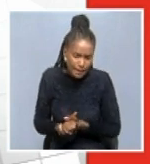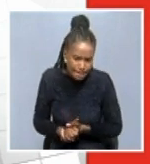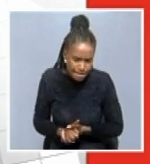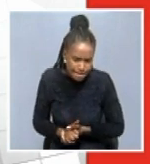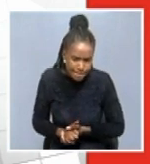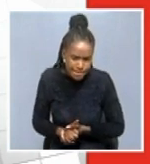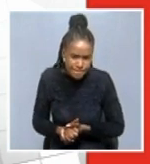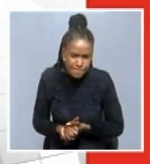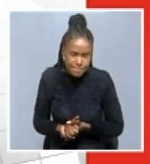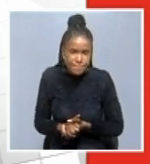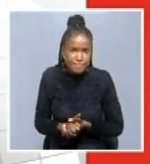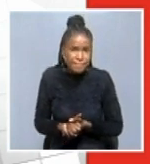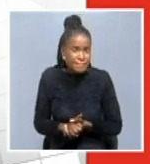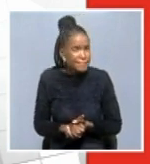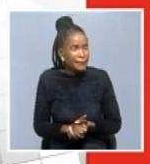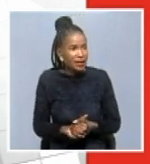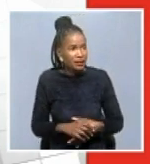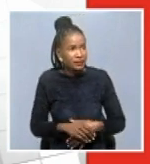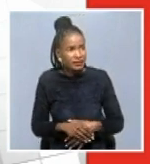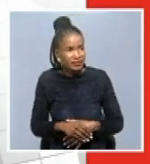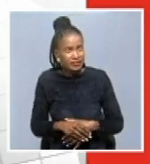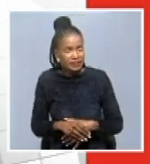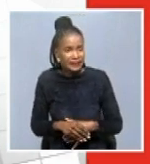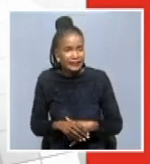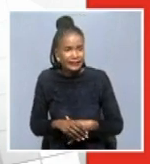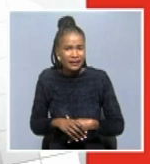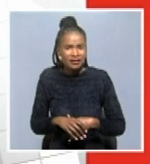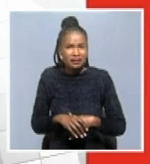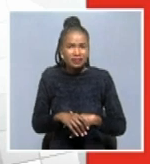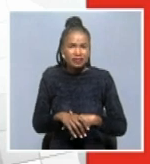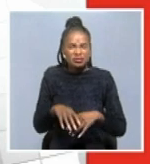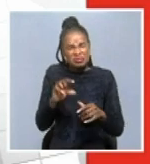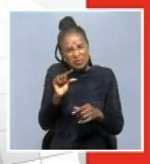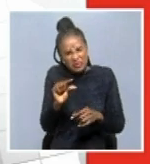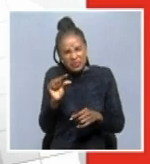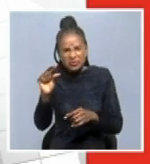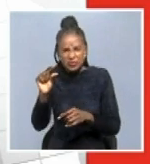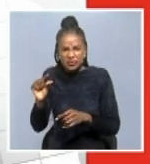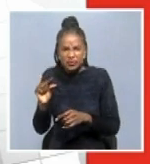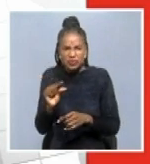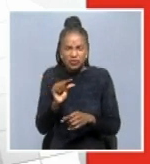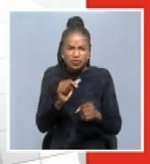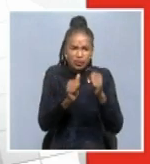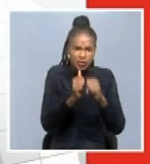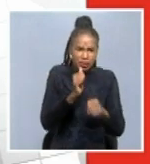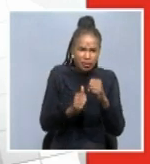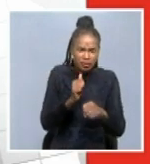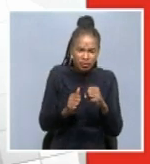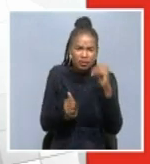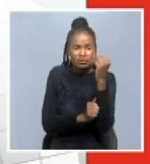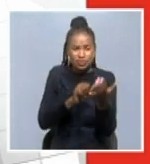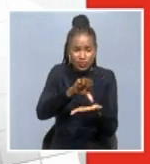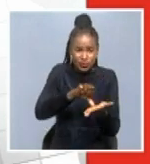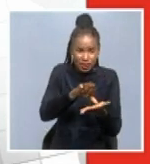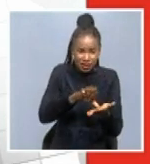effectual, but those smaller, minor issues we have addressed in terms of the hygiene and so on.